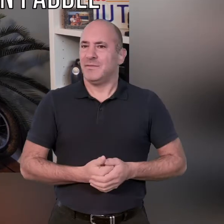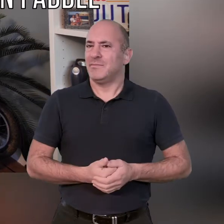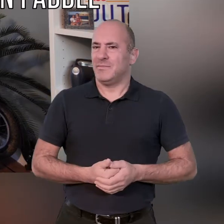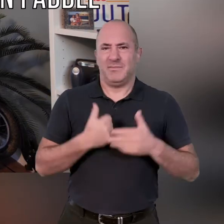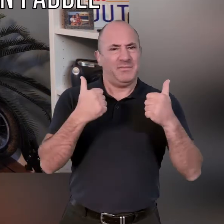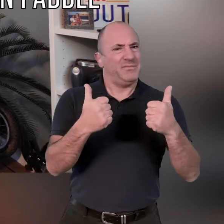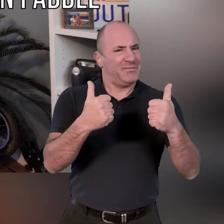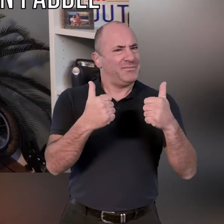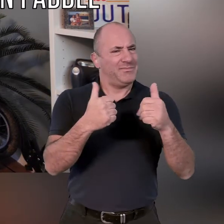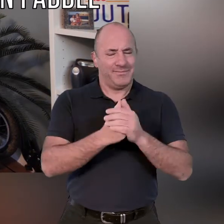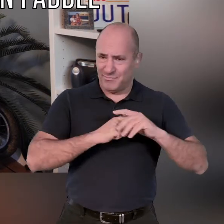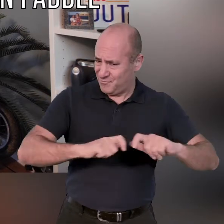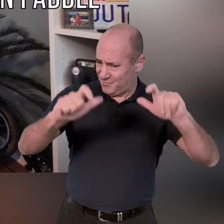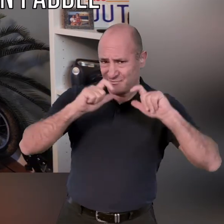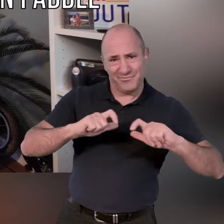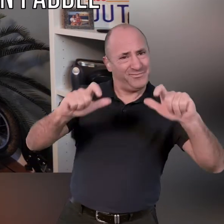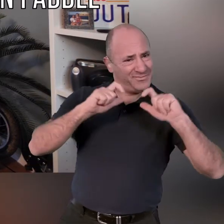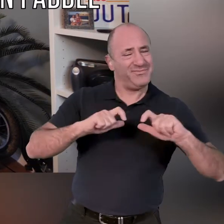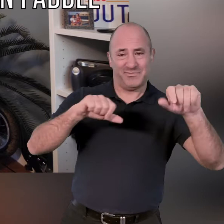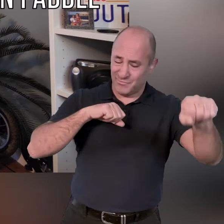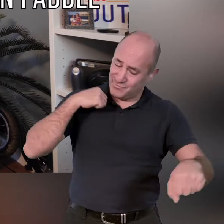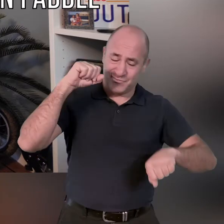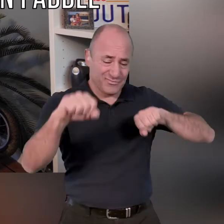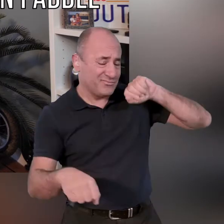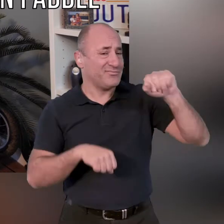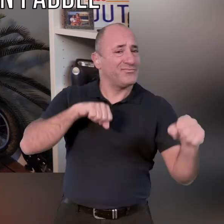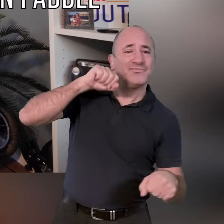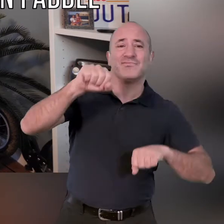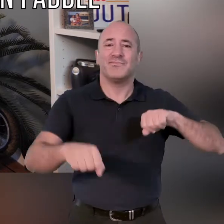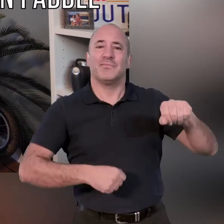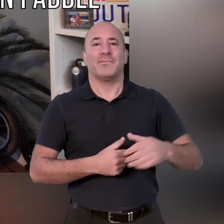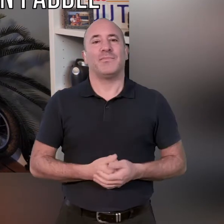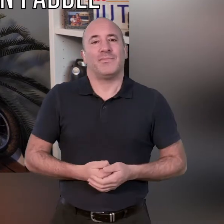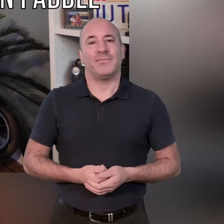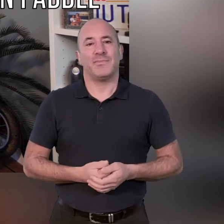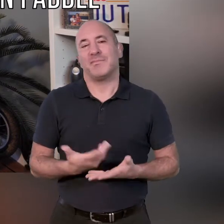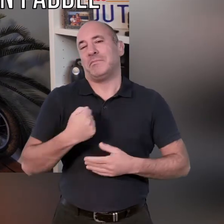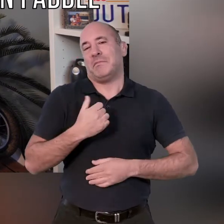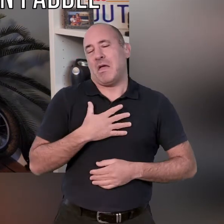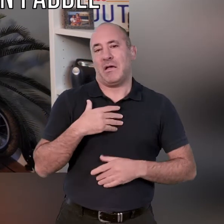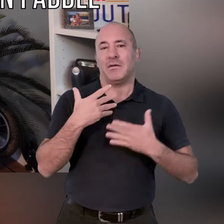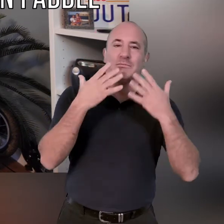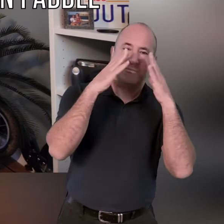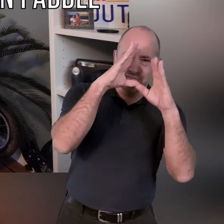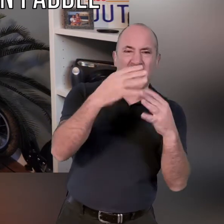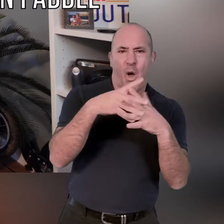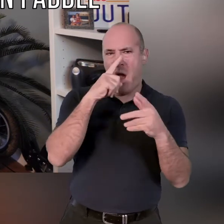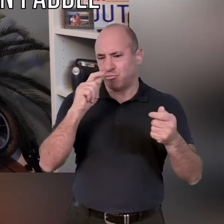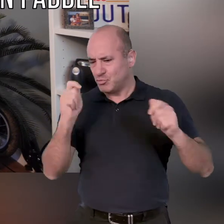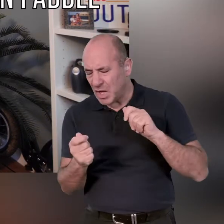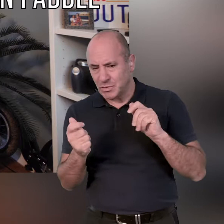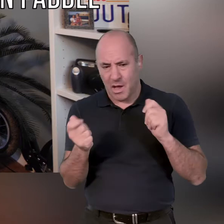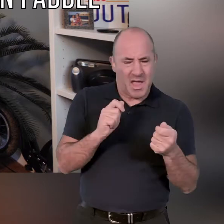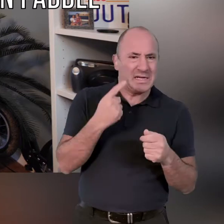good stuff keep it going paddling paddling paddling paddling and like always i like to show you